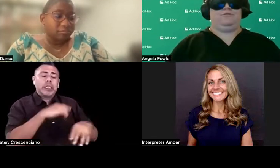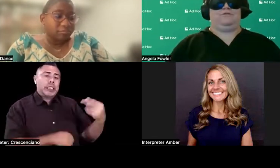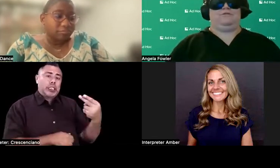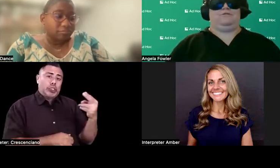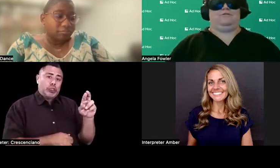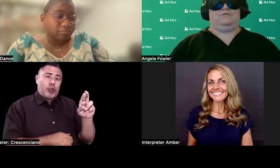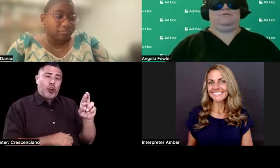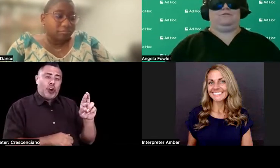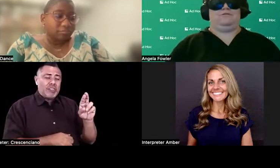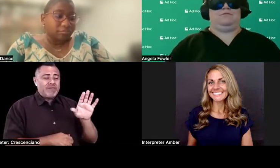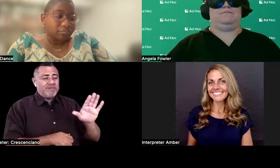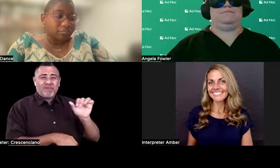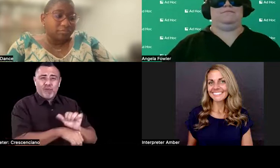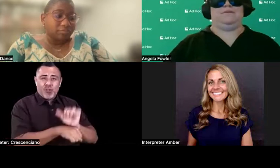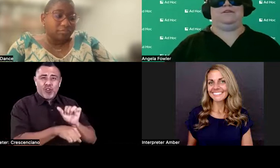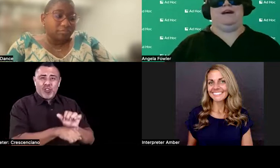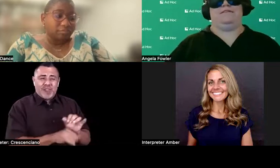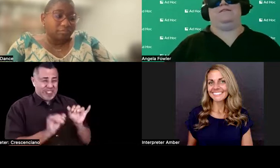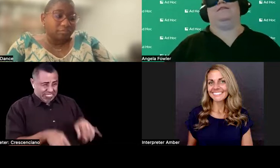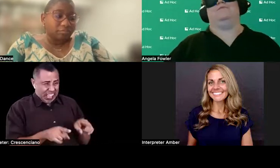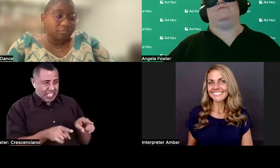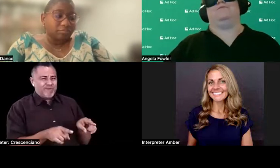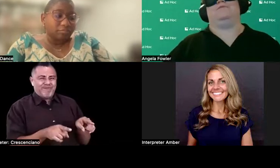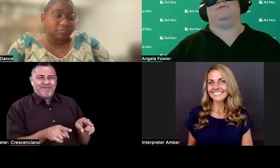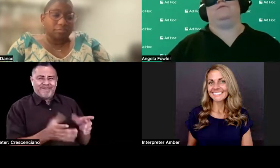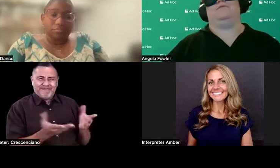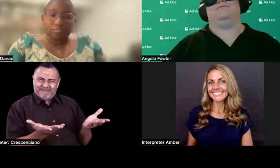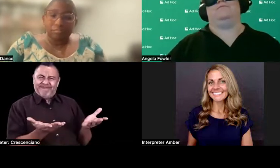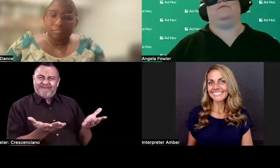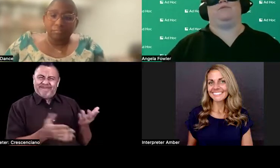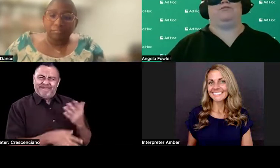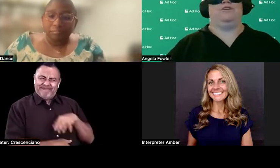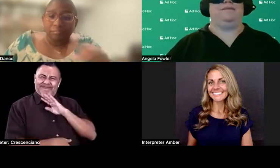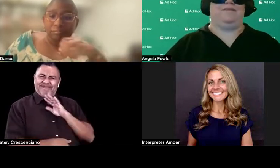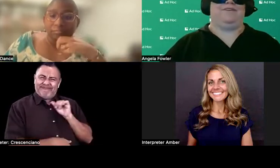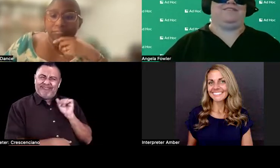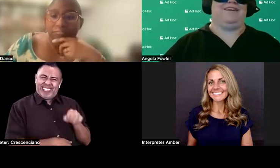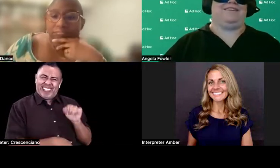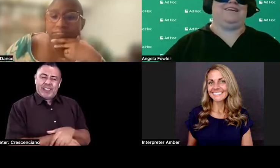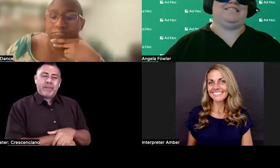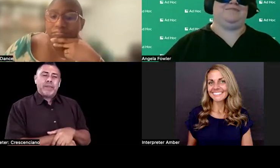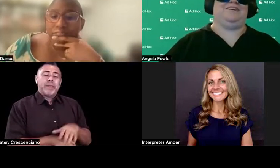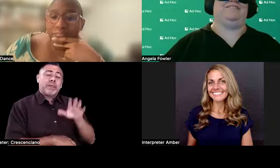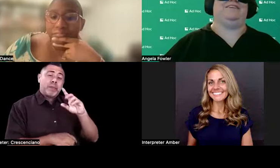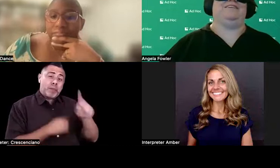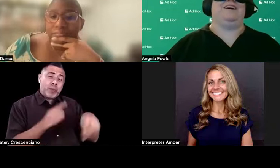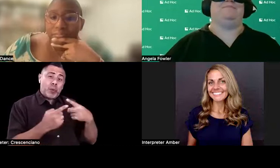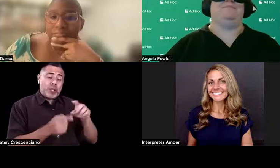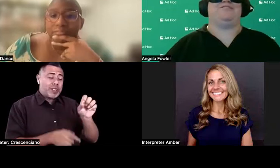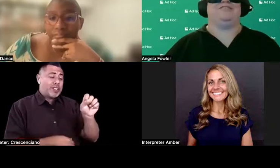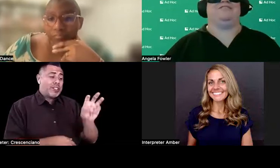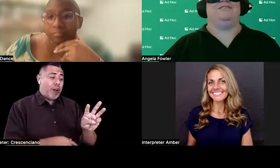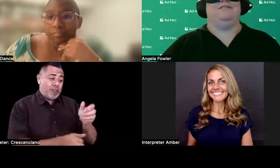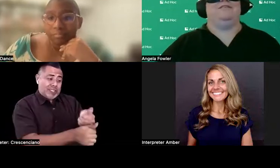it's, yeah, um, and when the software is not accessible, you need an